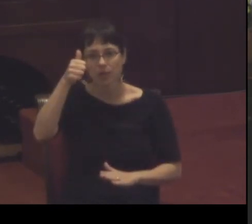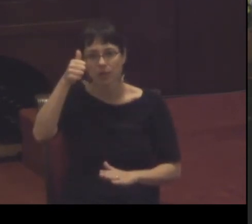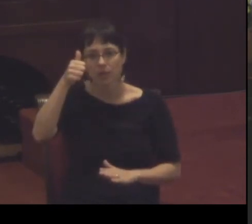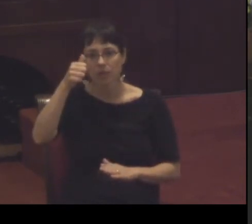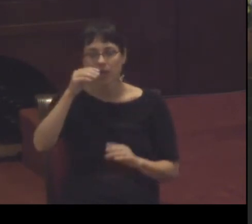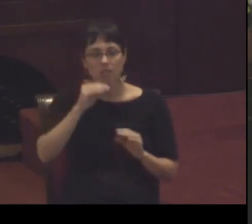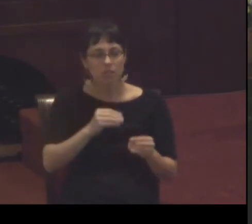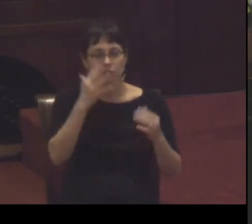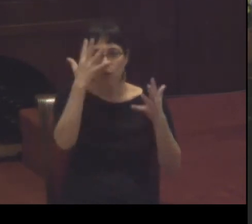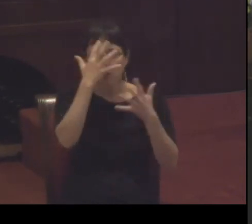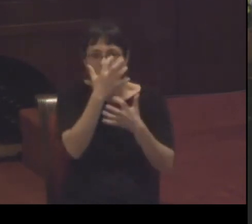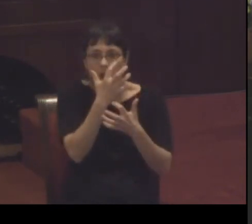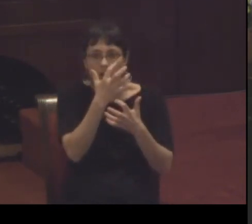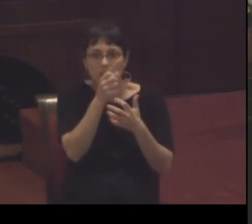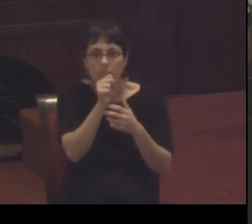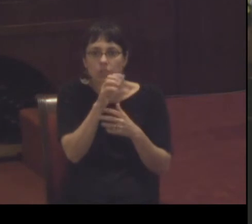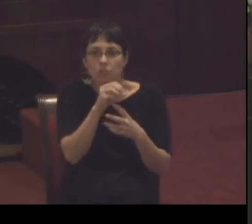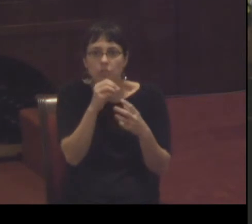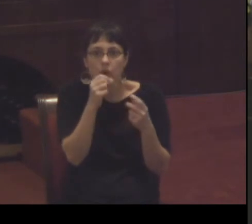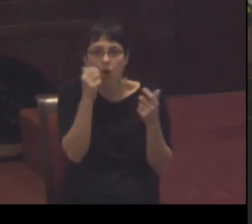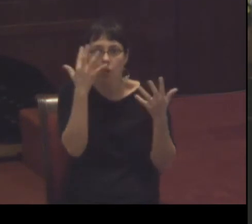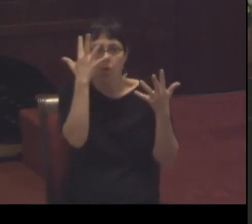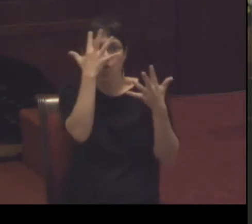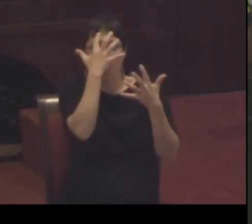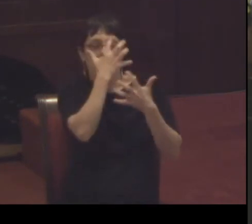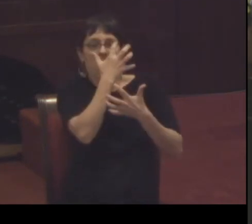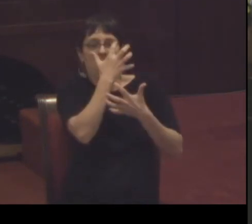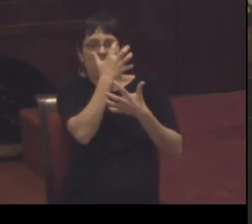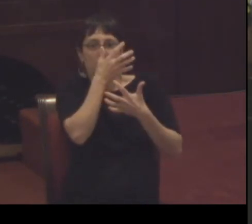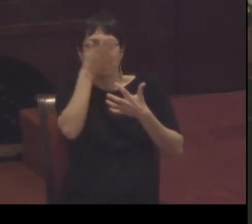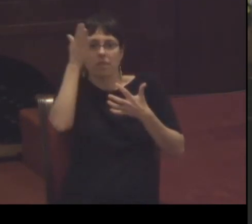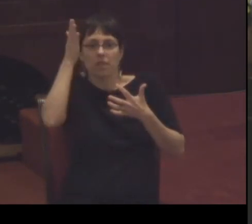God's love is not brighter